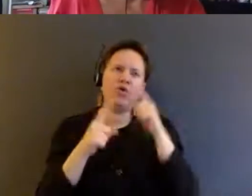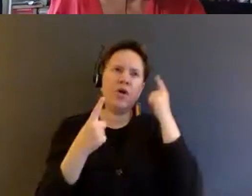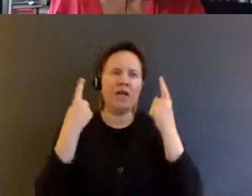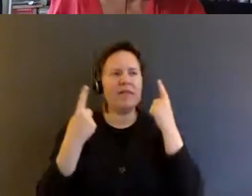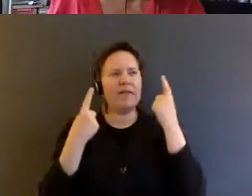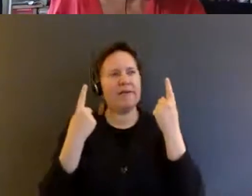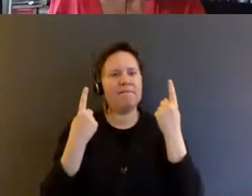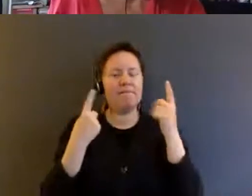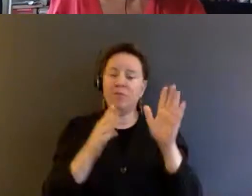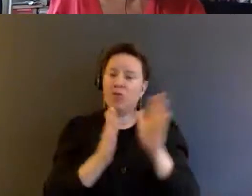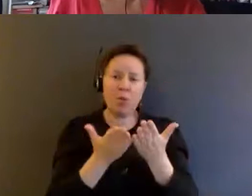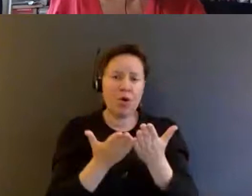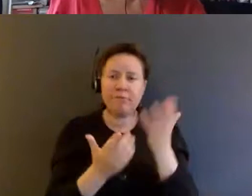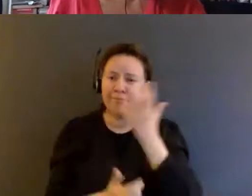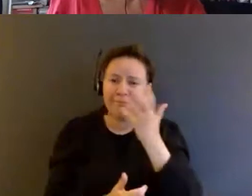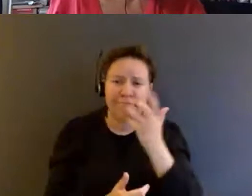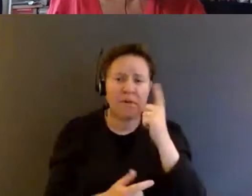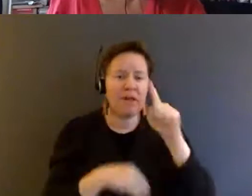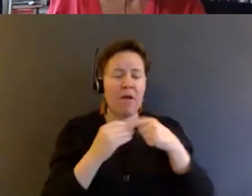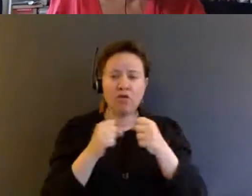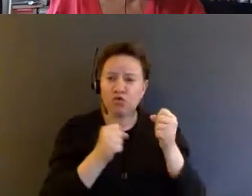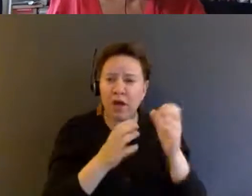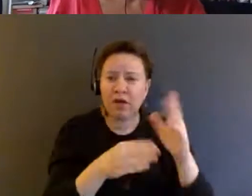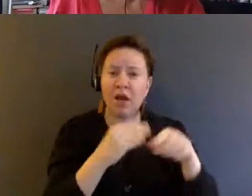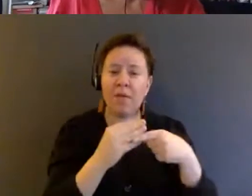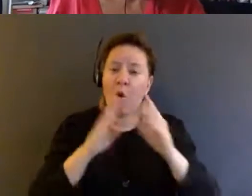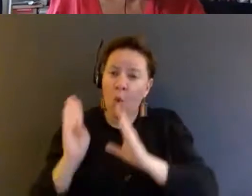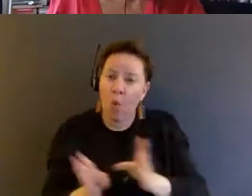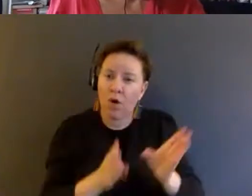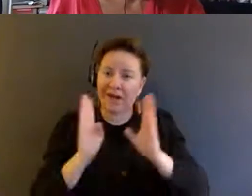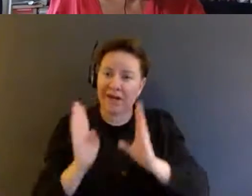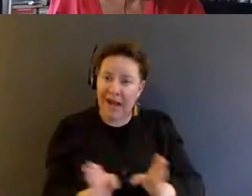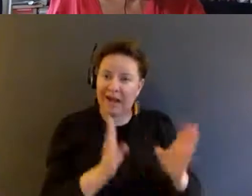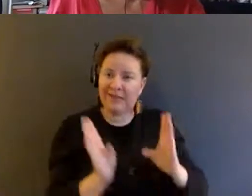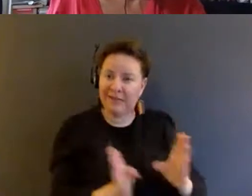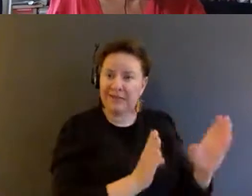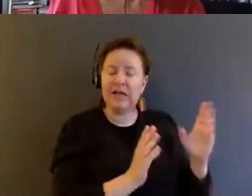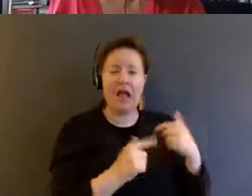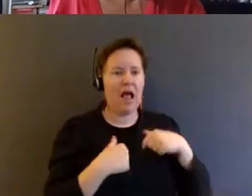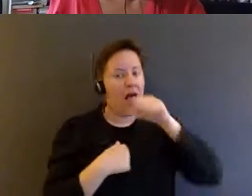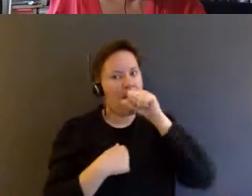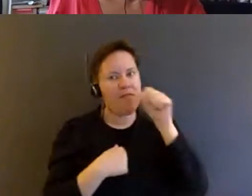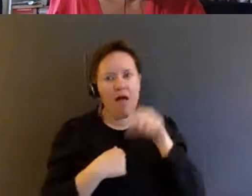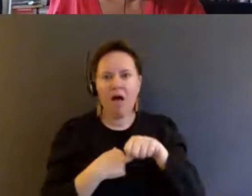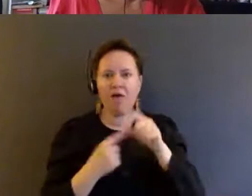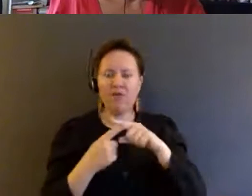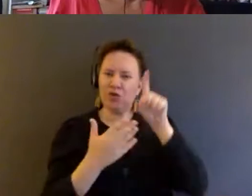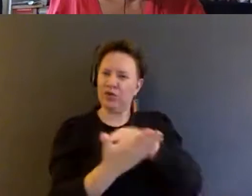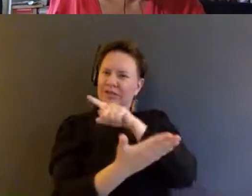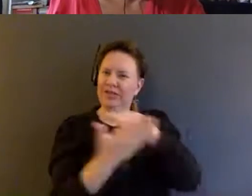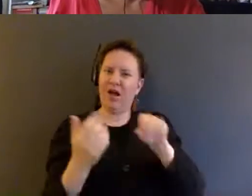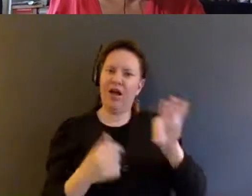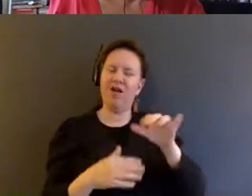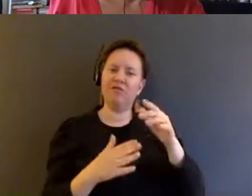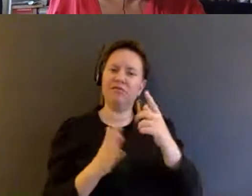your book, I'm thinking about the strategies around organizing. I mean, I love the sort of critique of litigation in